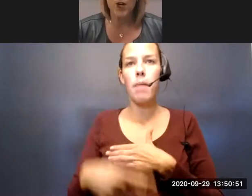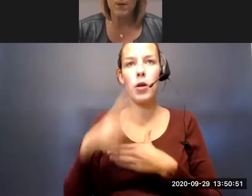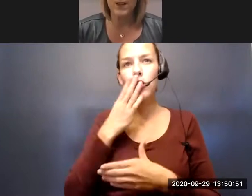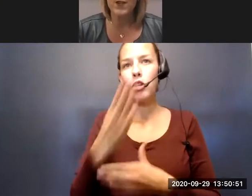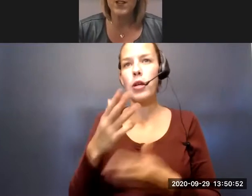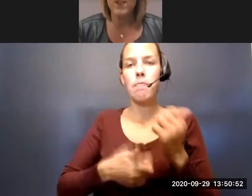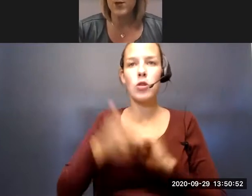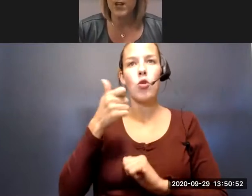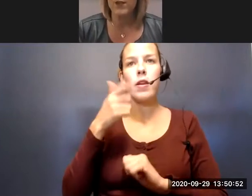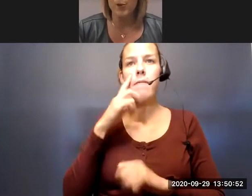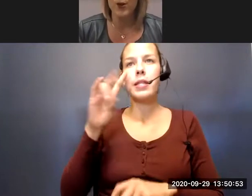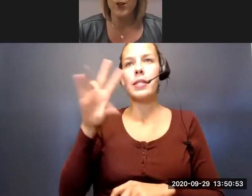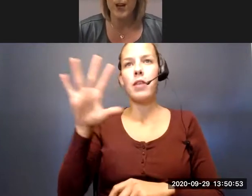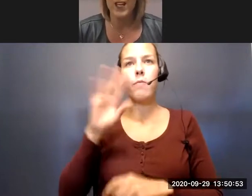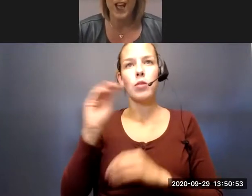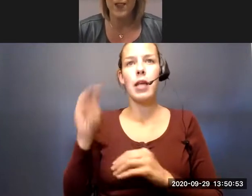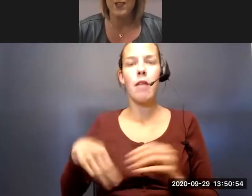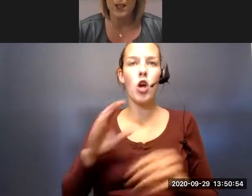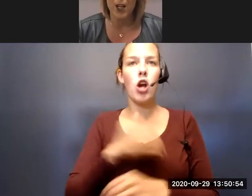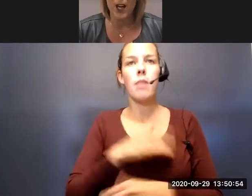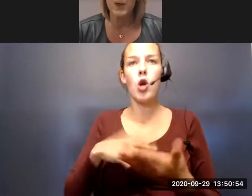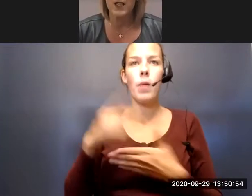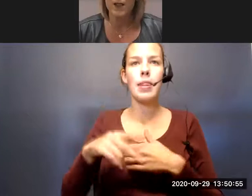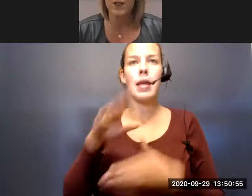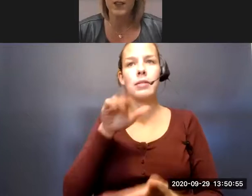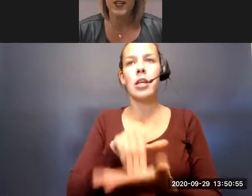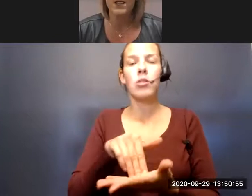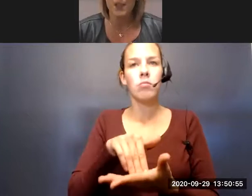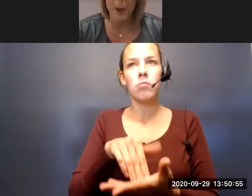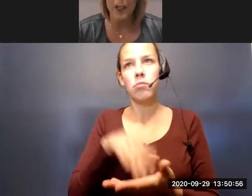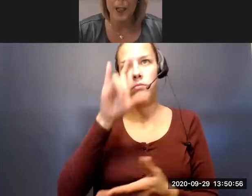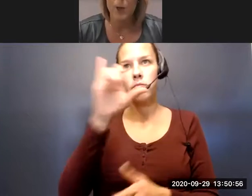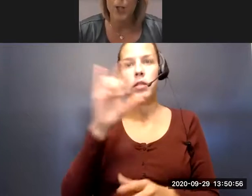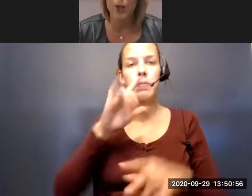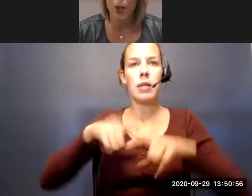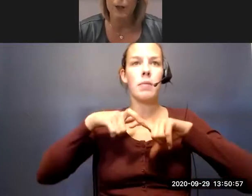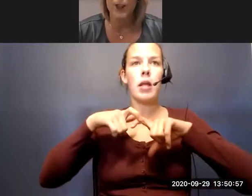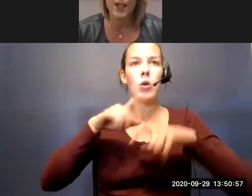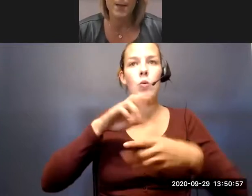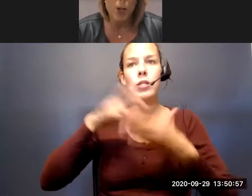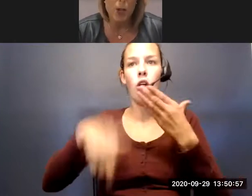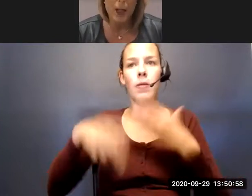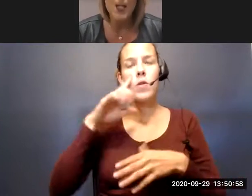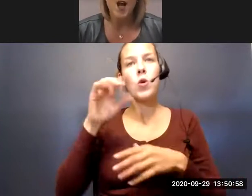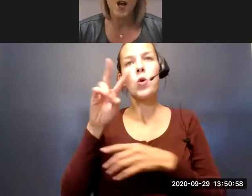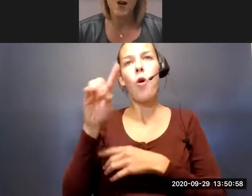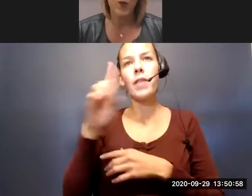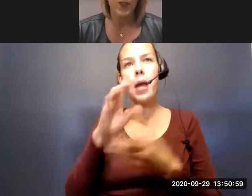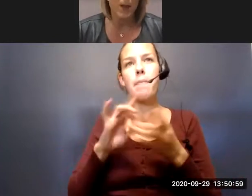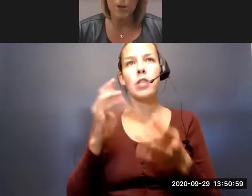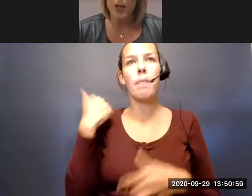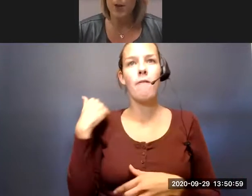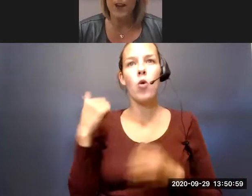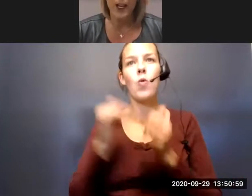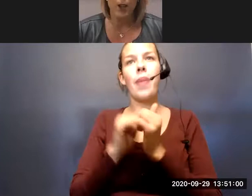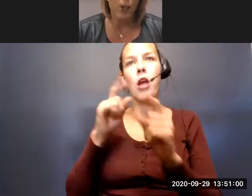majority, about 75% of our programming at the center, has been indefinitely suspended as a result of COVID. As I mentioned, with our